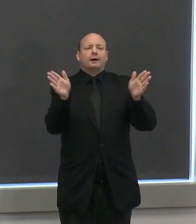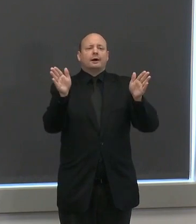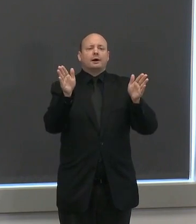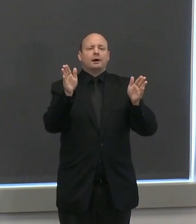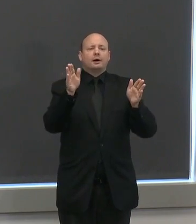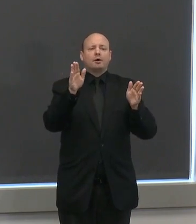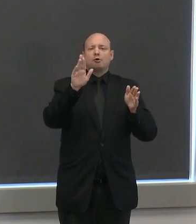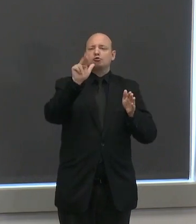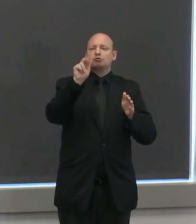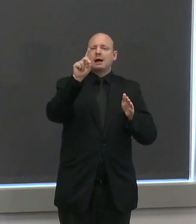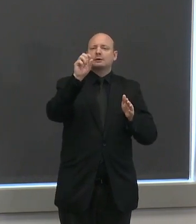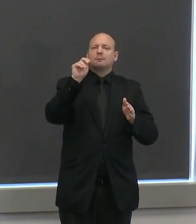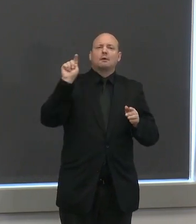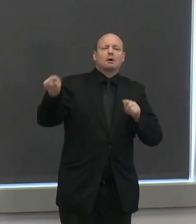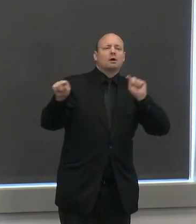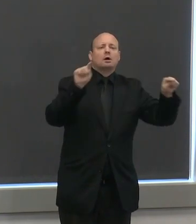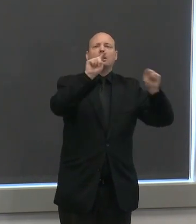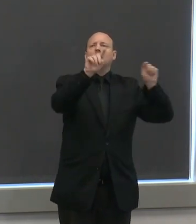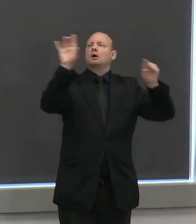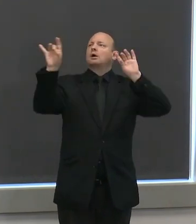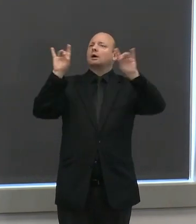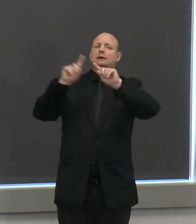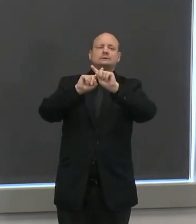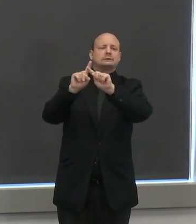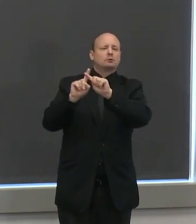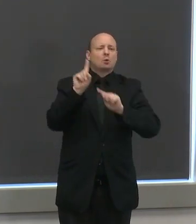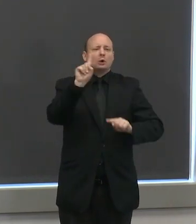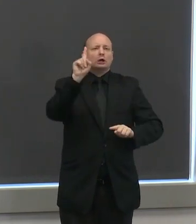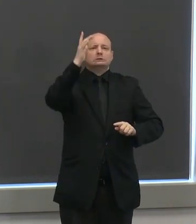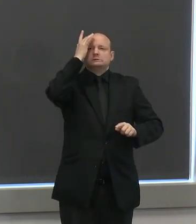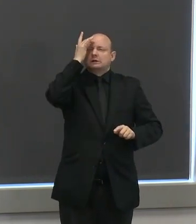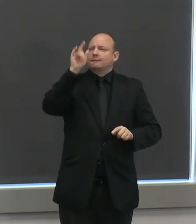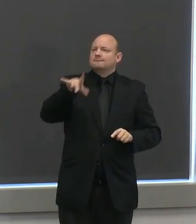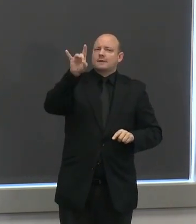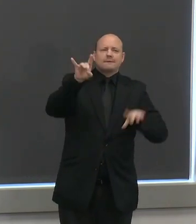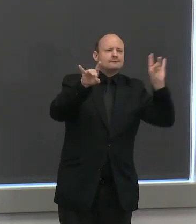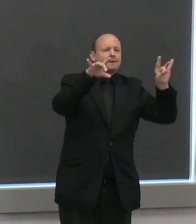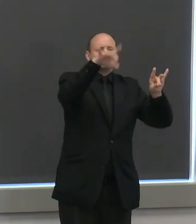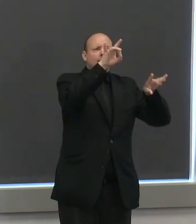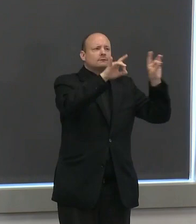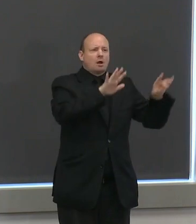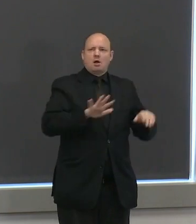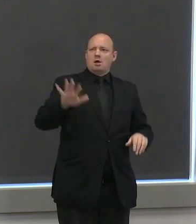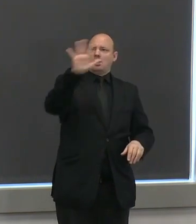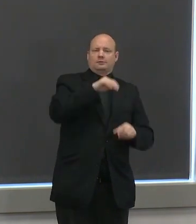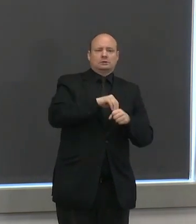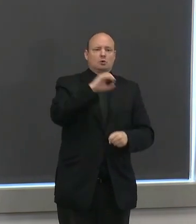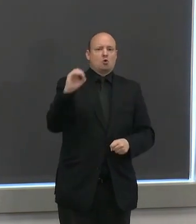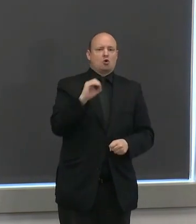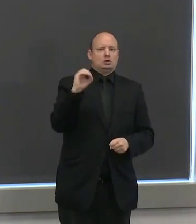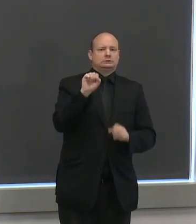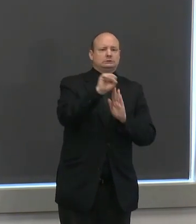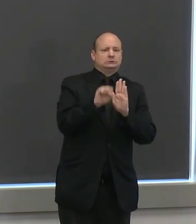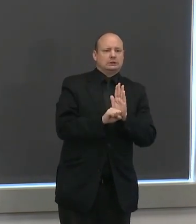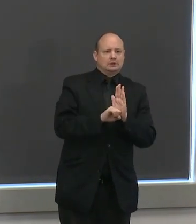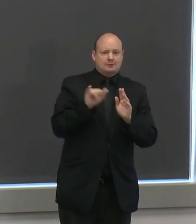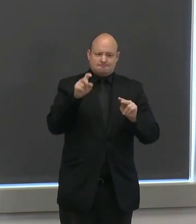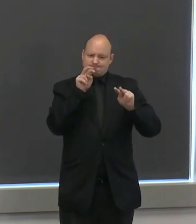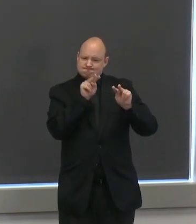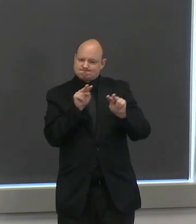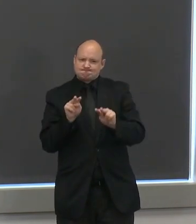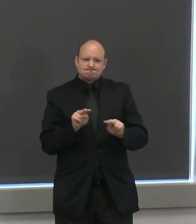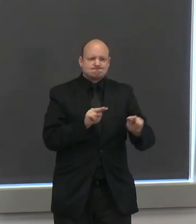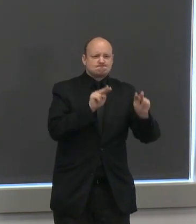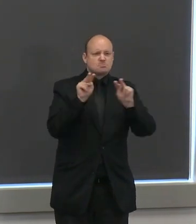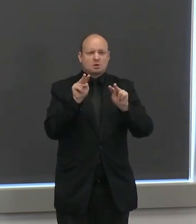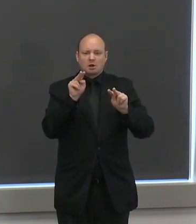the disease may be hiding in our state and to monitor the disease with our at-risk populations such as our communities of color